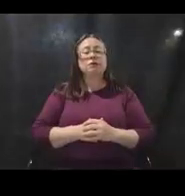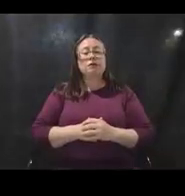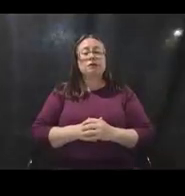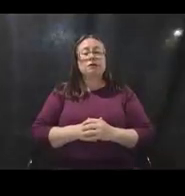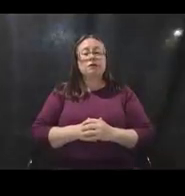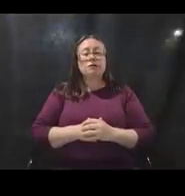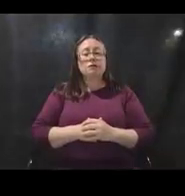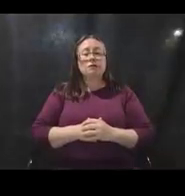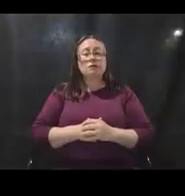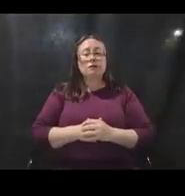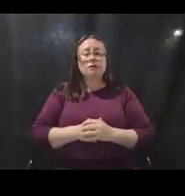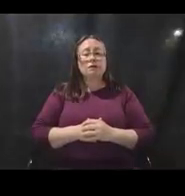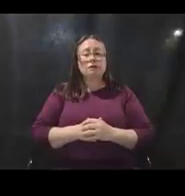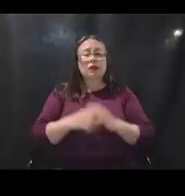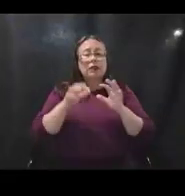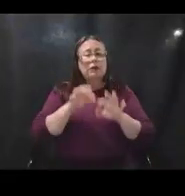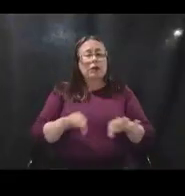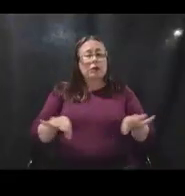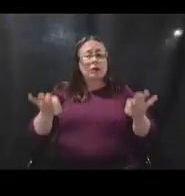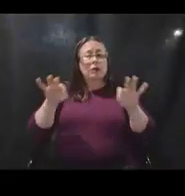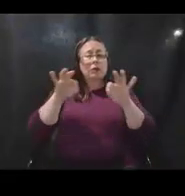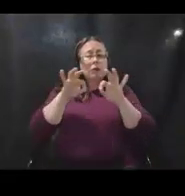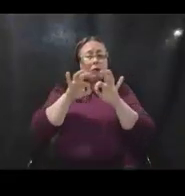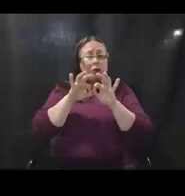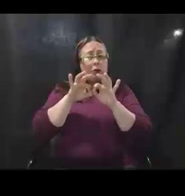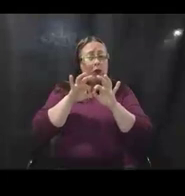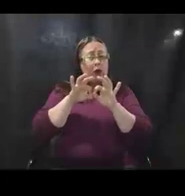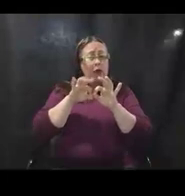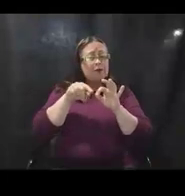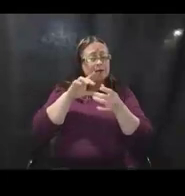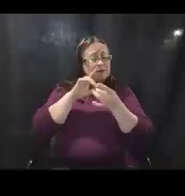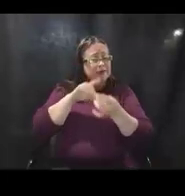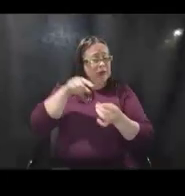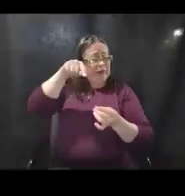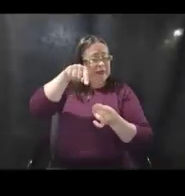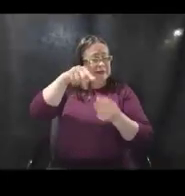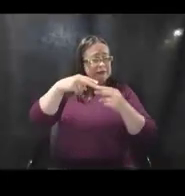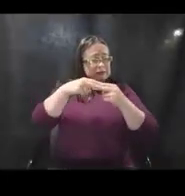and the important thing here in terms of identifying what